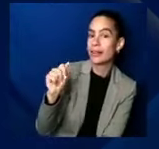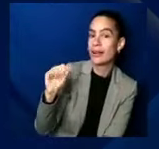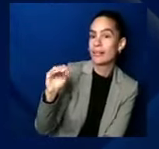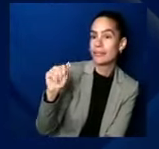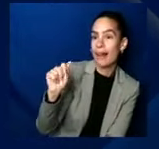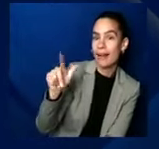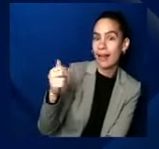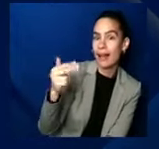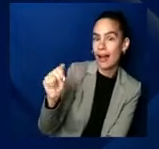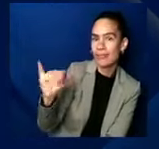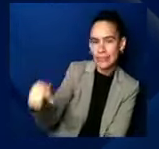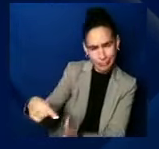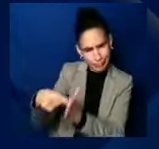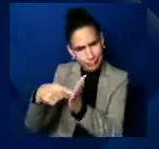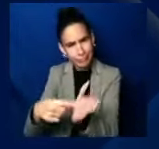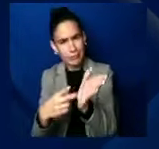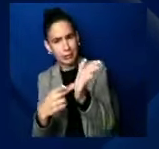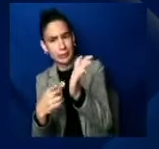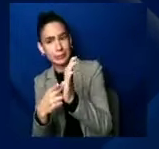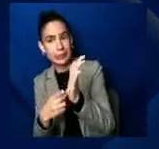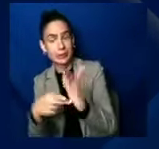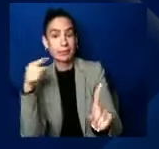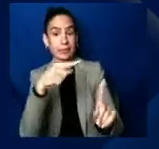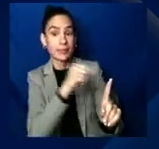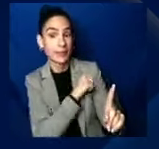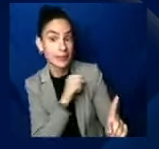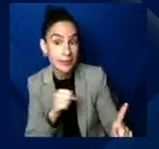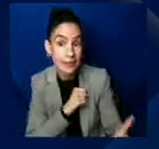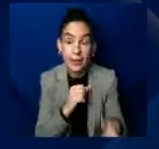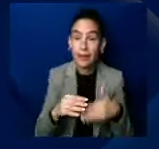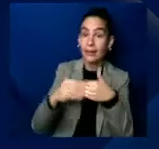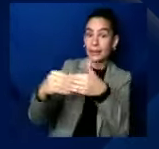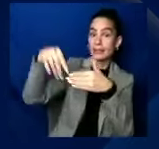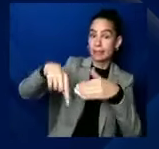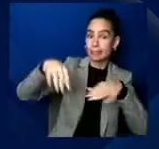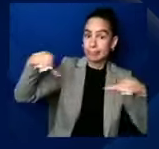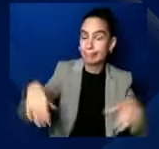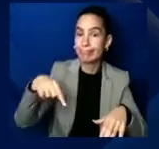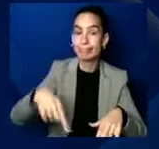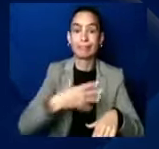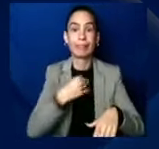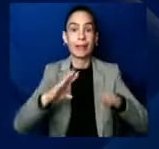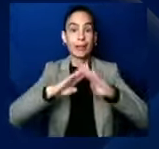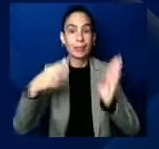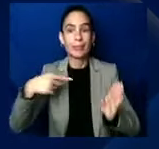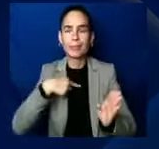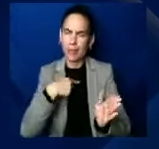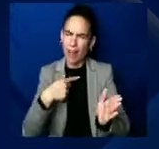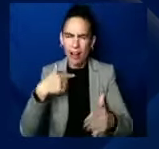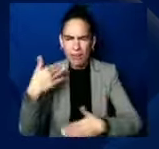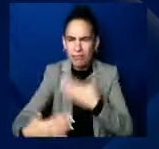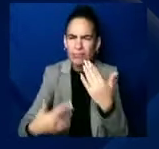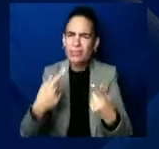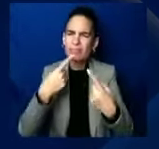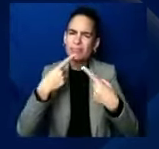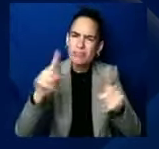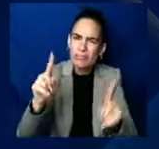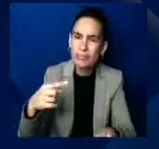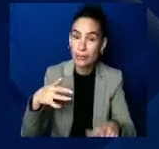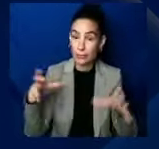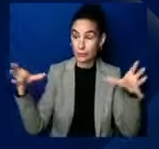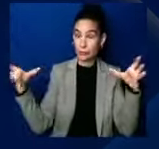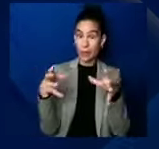and for leading in on the White House. We're going to get this done together. We, as a community, we, as a country are going to rise on up. Oh,